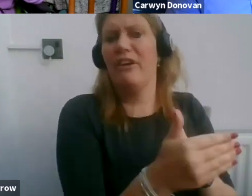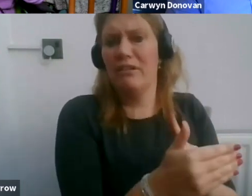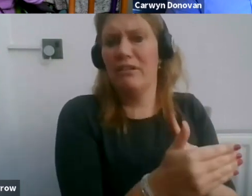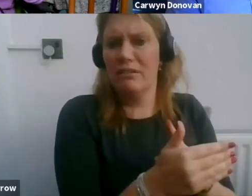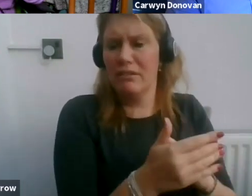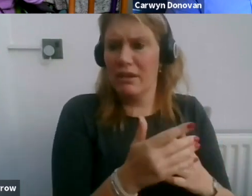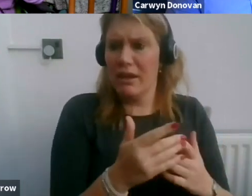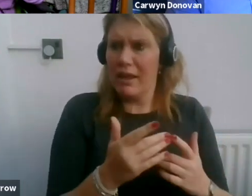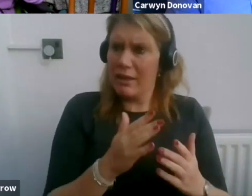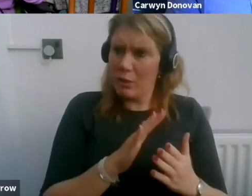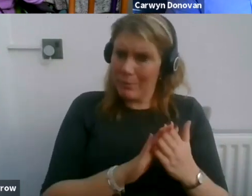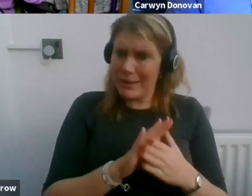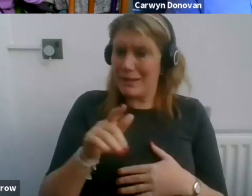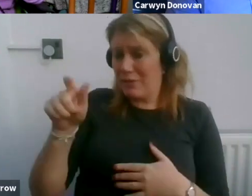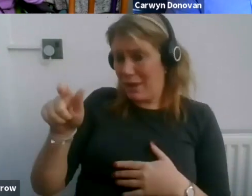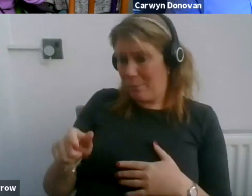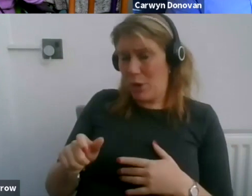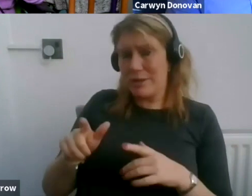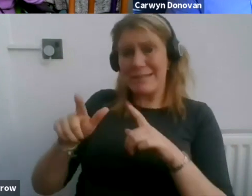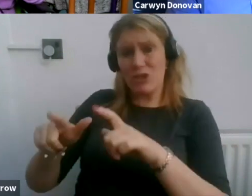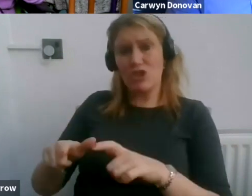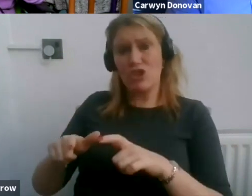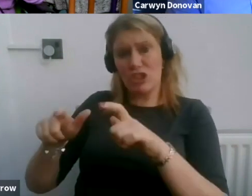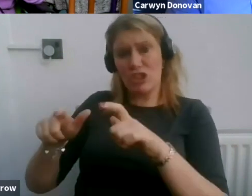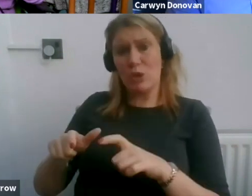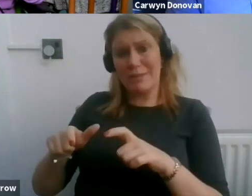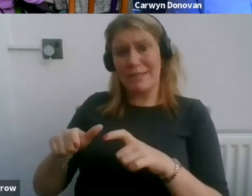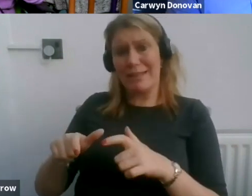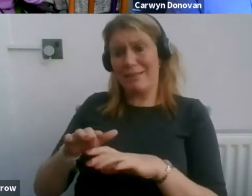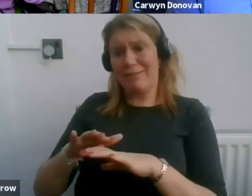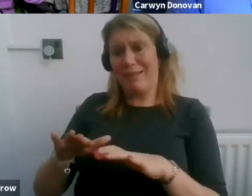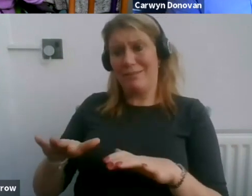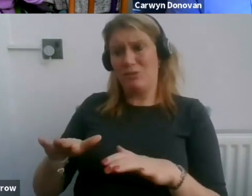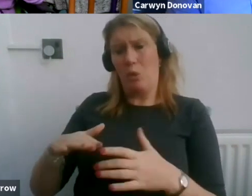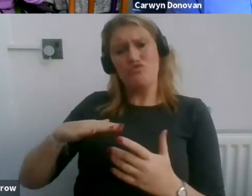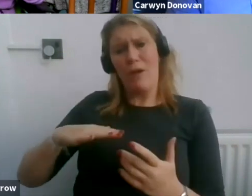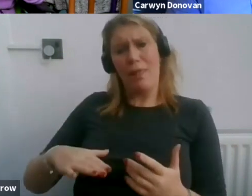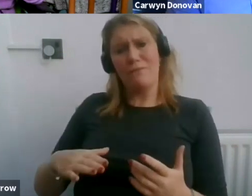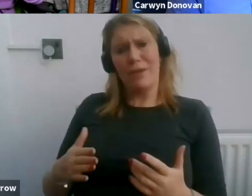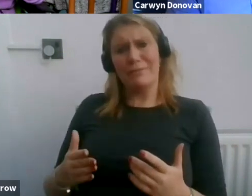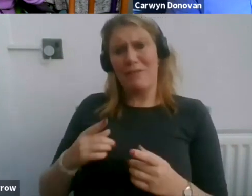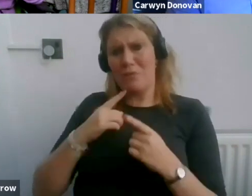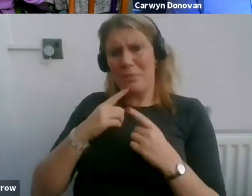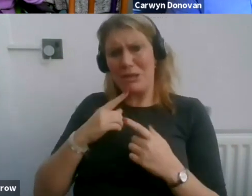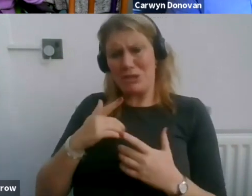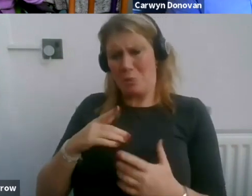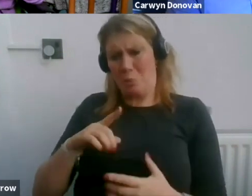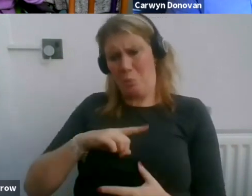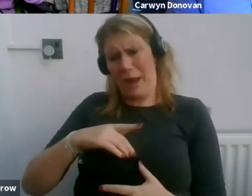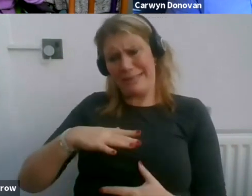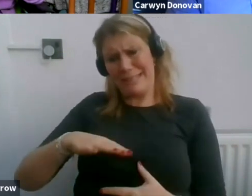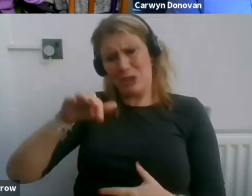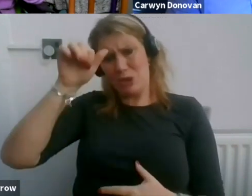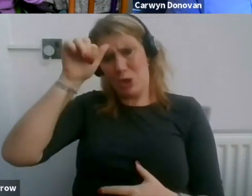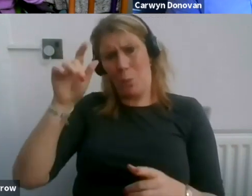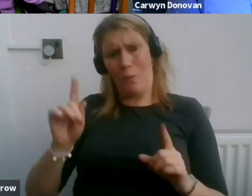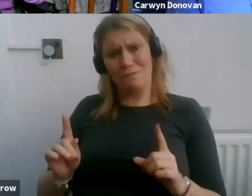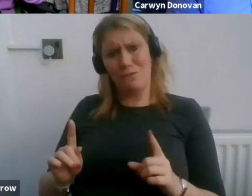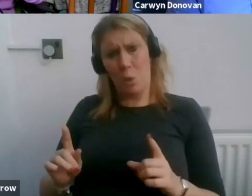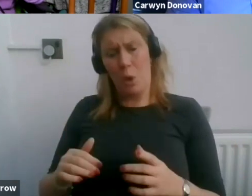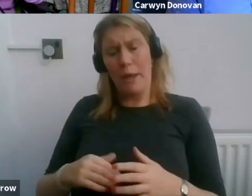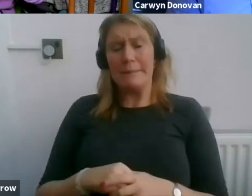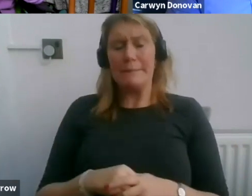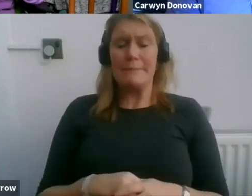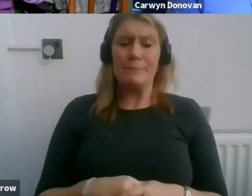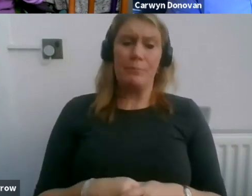shielding group should be completely irrelevant, you know, and that's just a fact. I can understand somebody